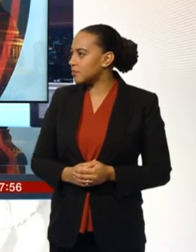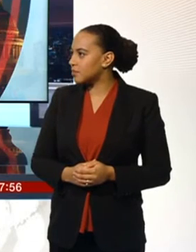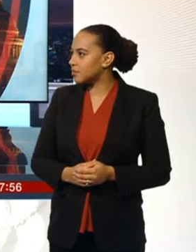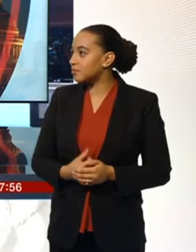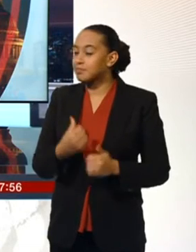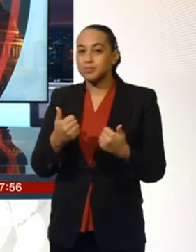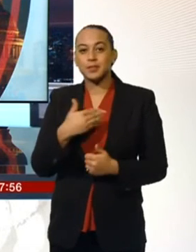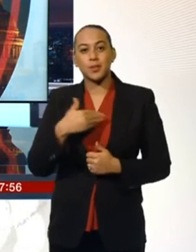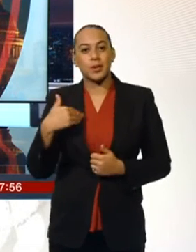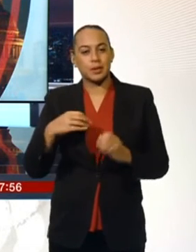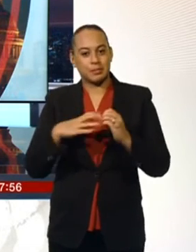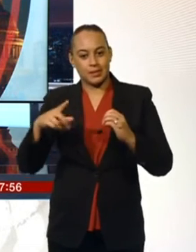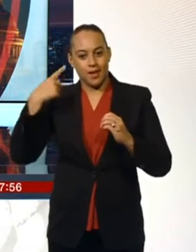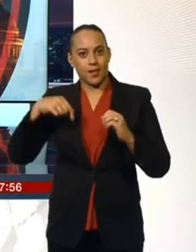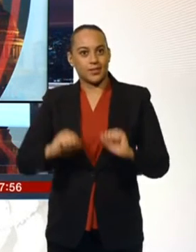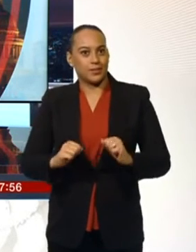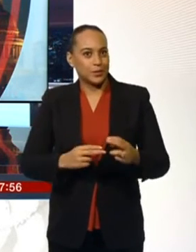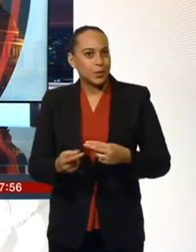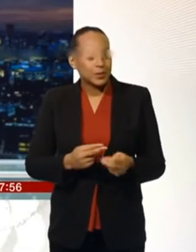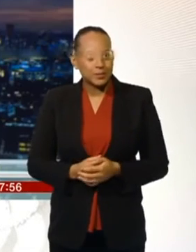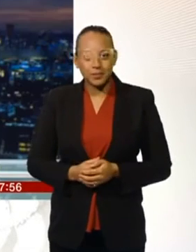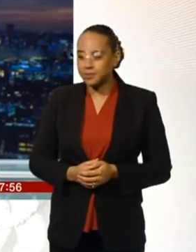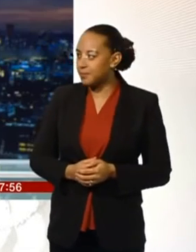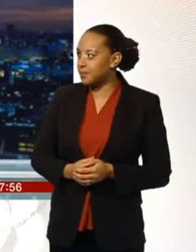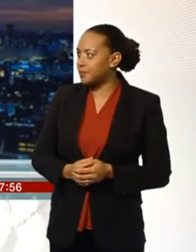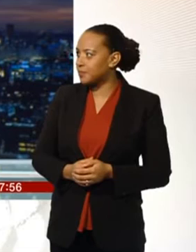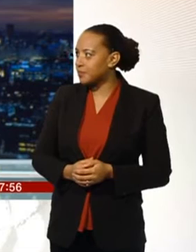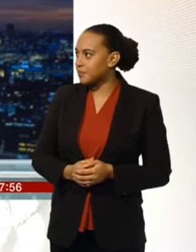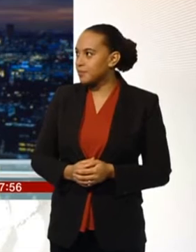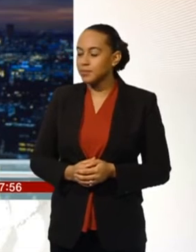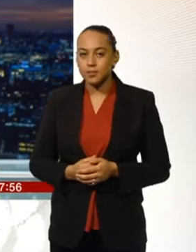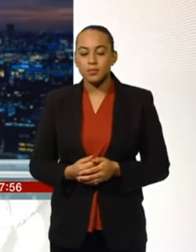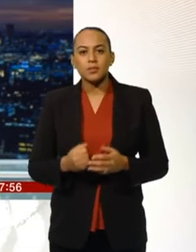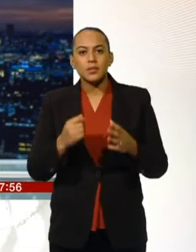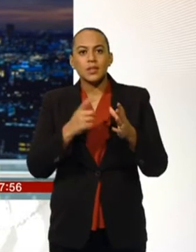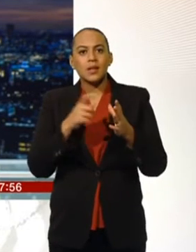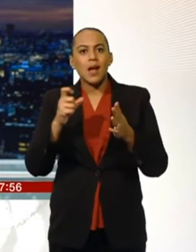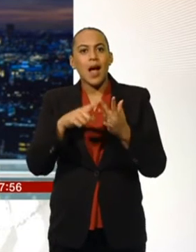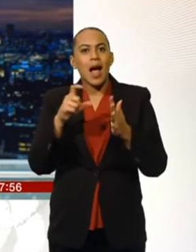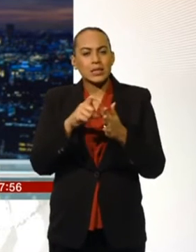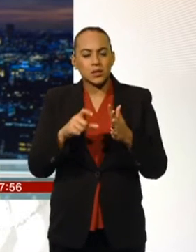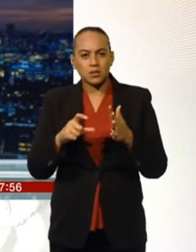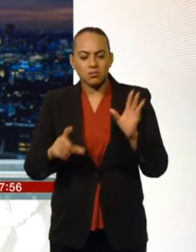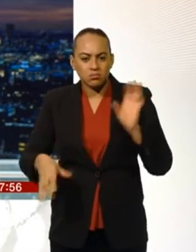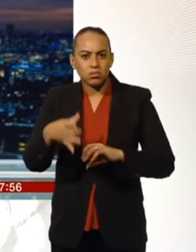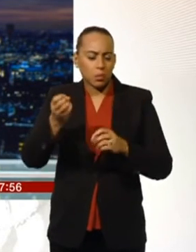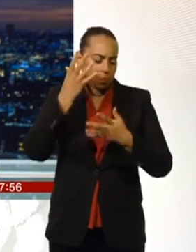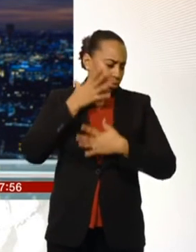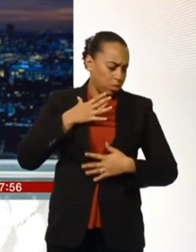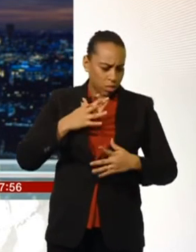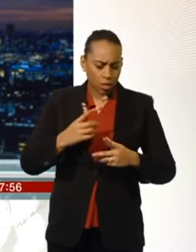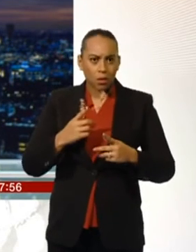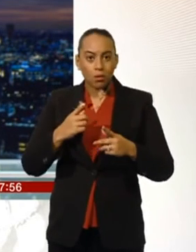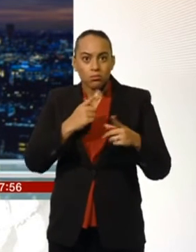Good morning from BBC London News. I'm Catherine Carpenter. More men than women have been the victims of acid attacks in London since